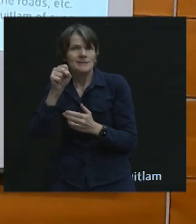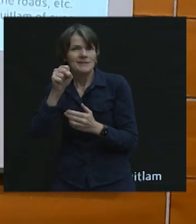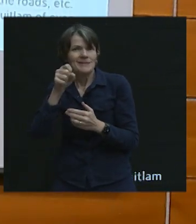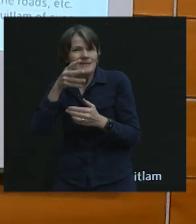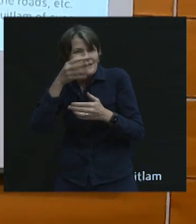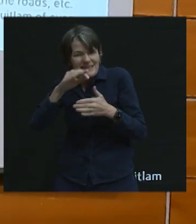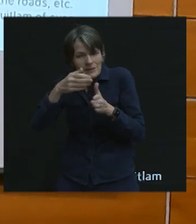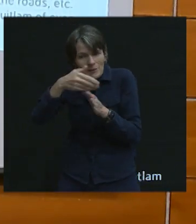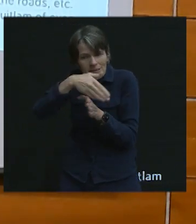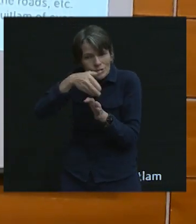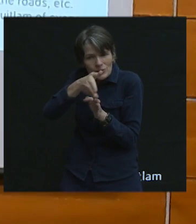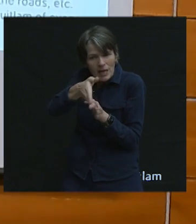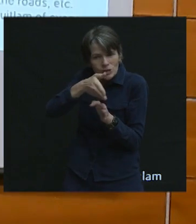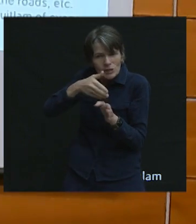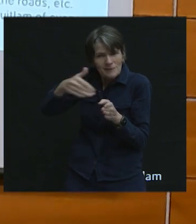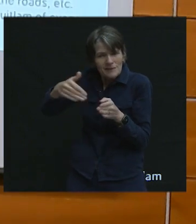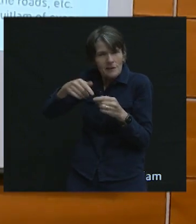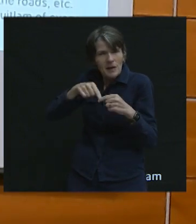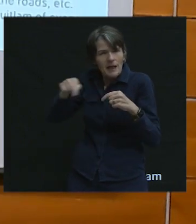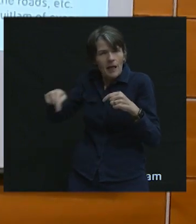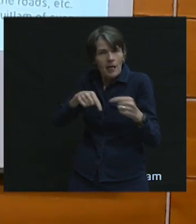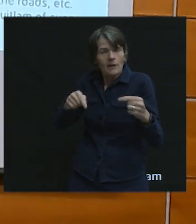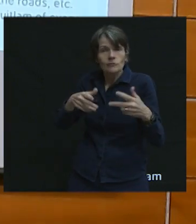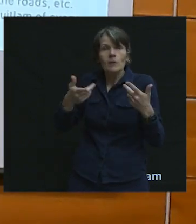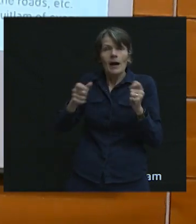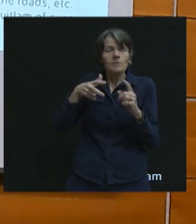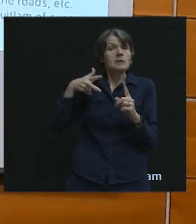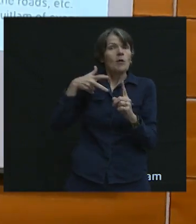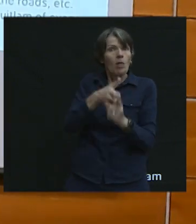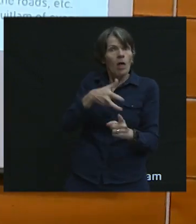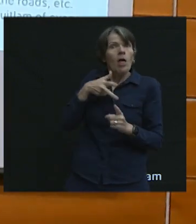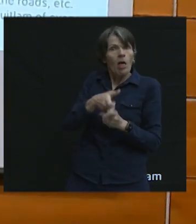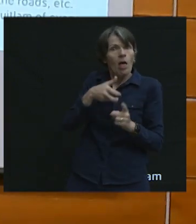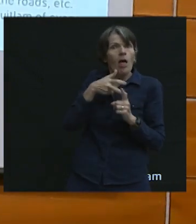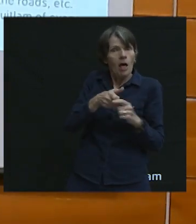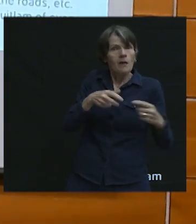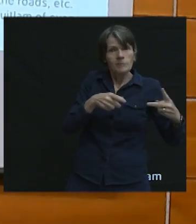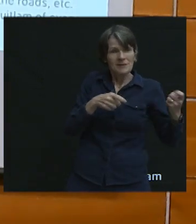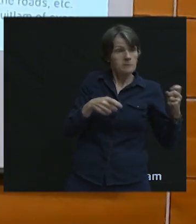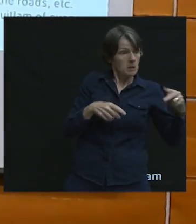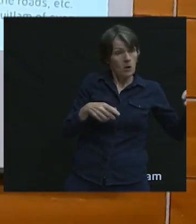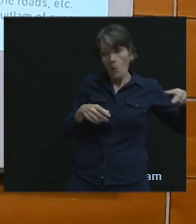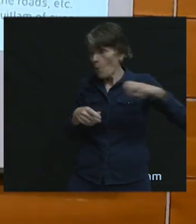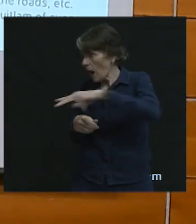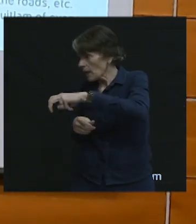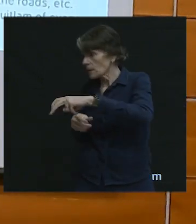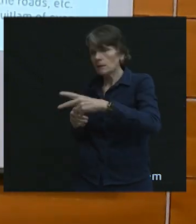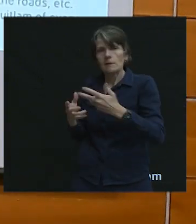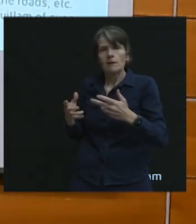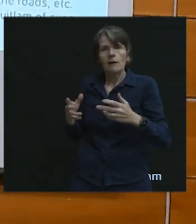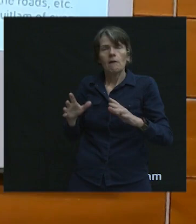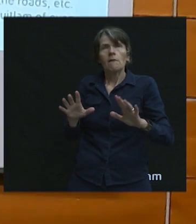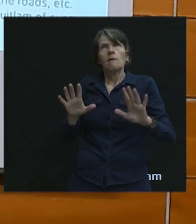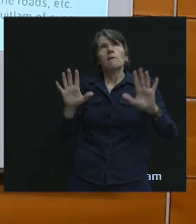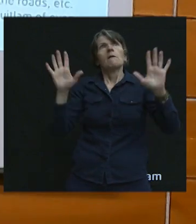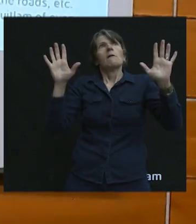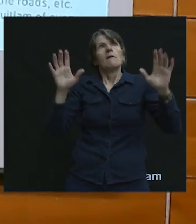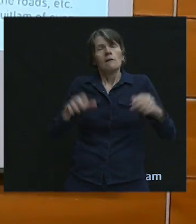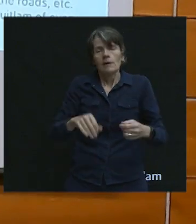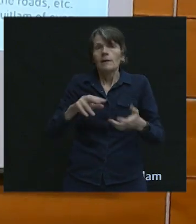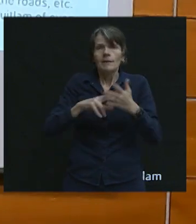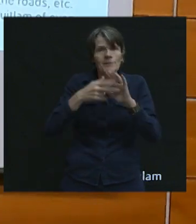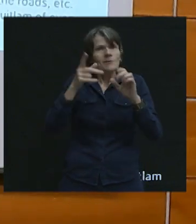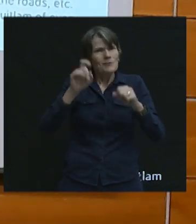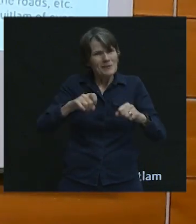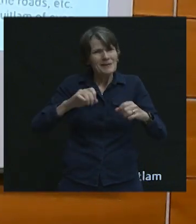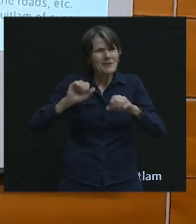quite at the intersection. And so, that's a story that really struck me, because it showed the importance of thinking holistically, and working with urban designers, working